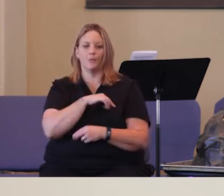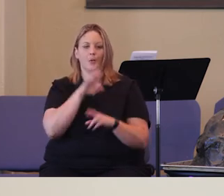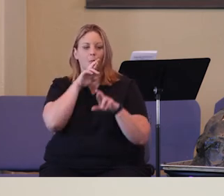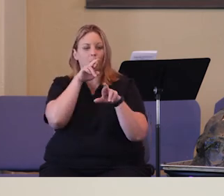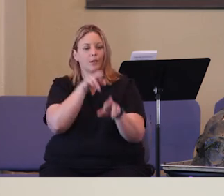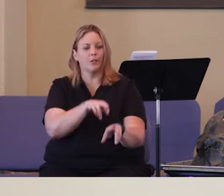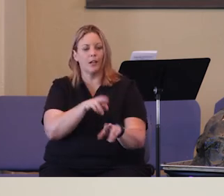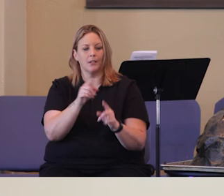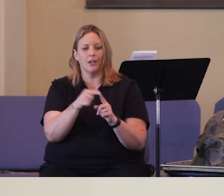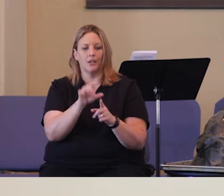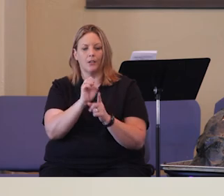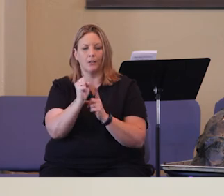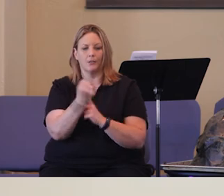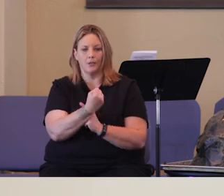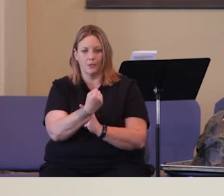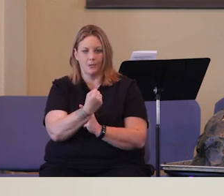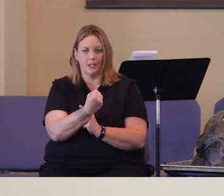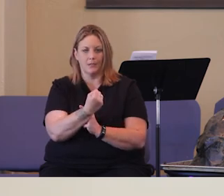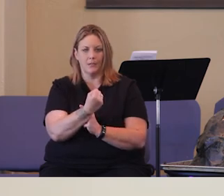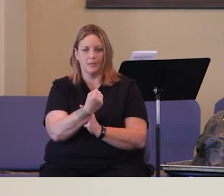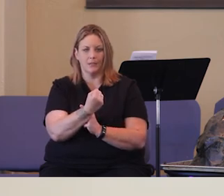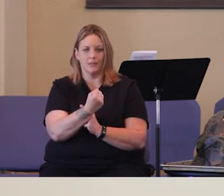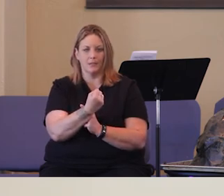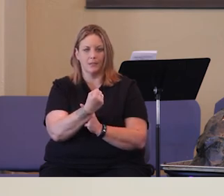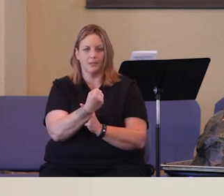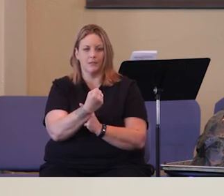that when we react to circumstances,